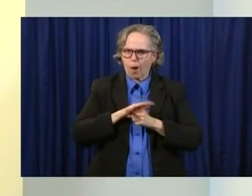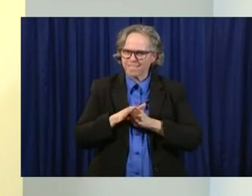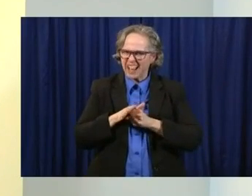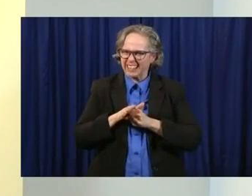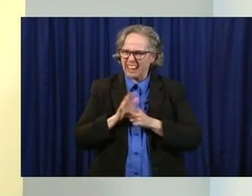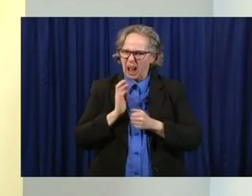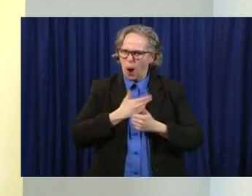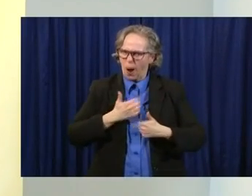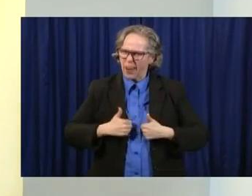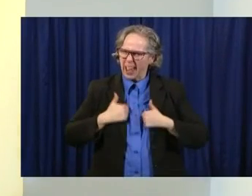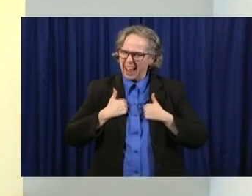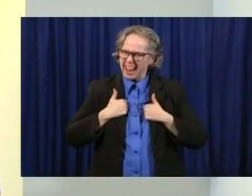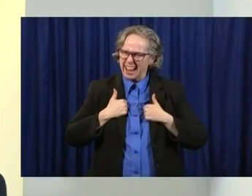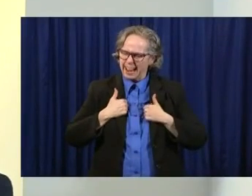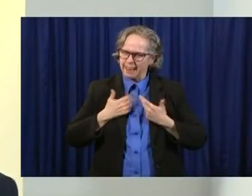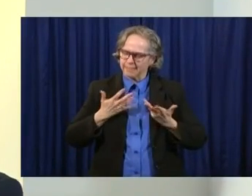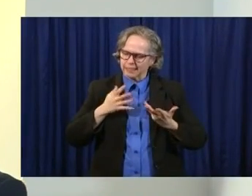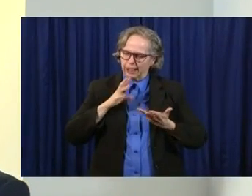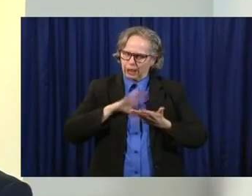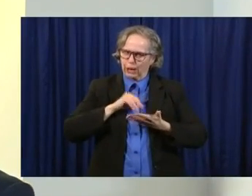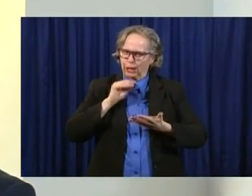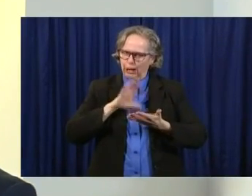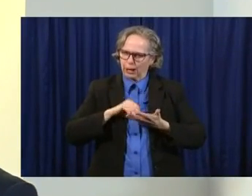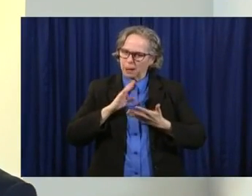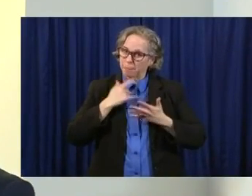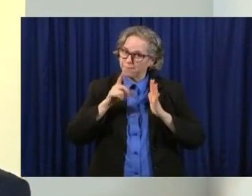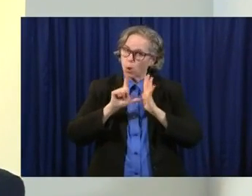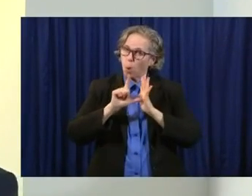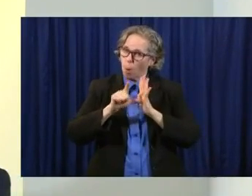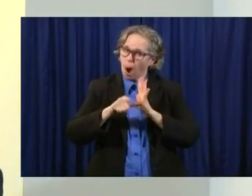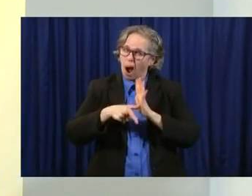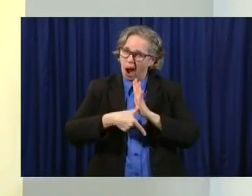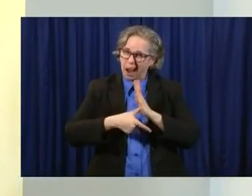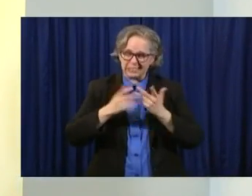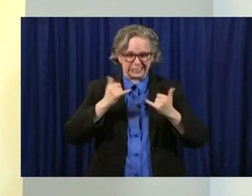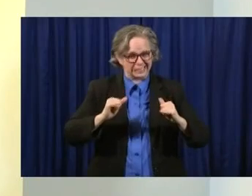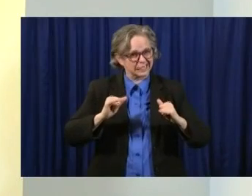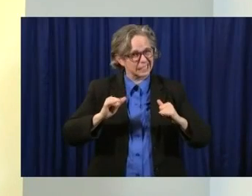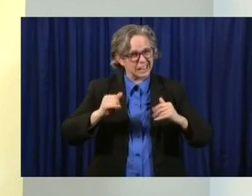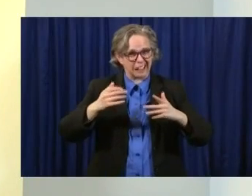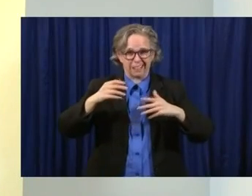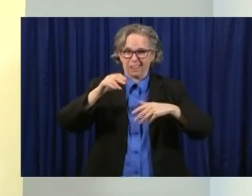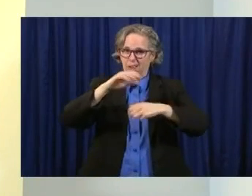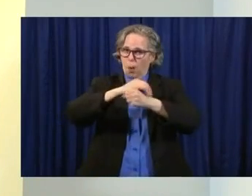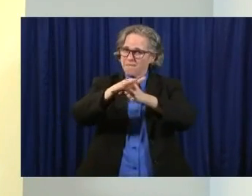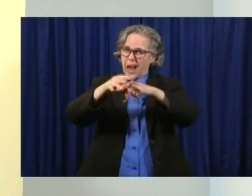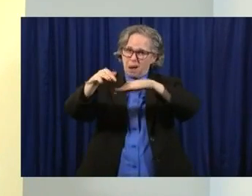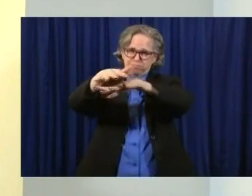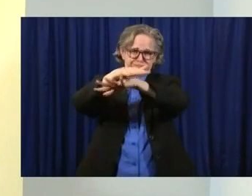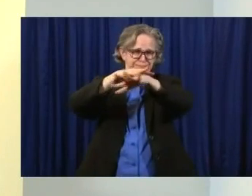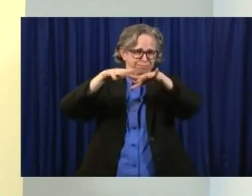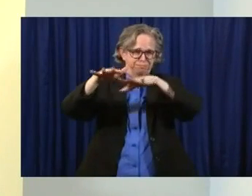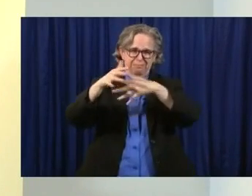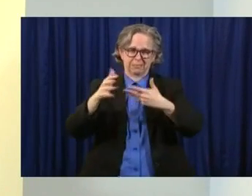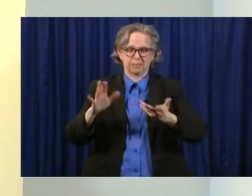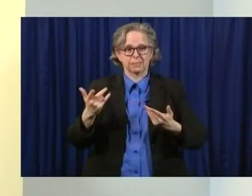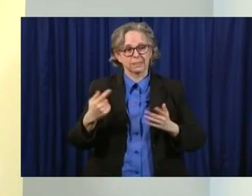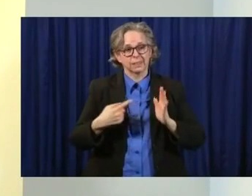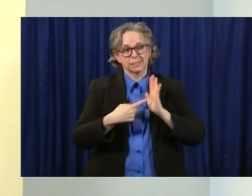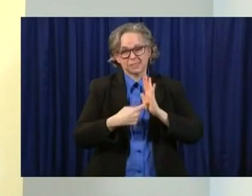That graph that the governor mentioned earlier about hospitalizations being on the way down,